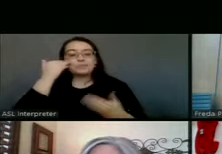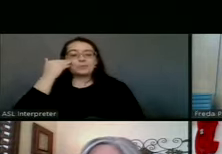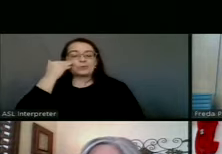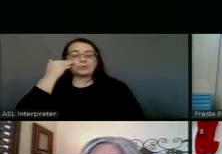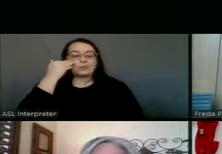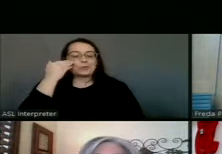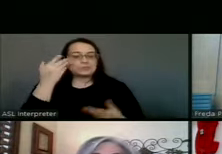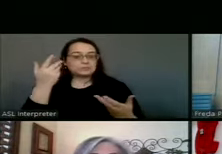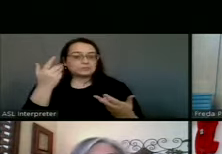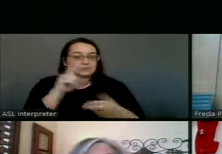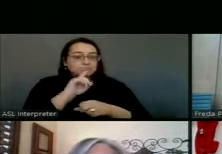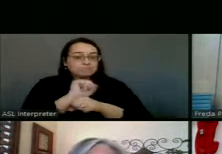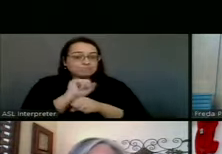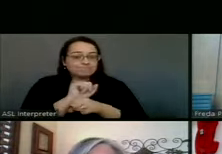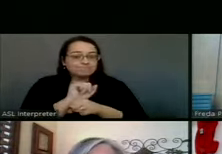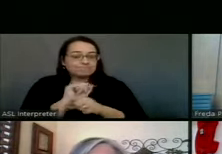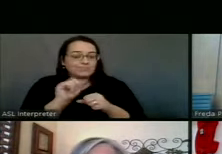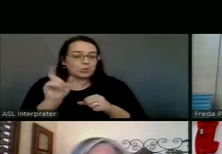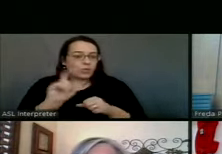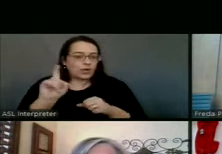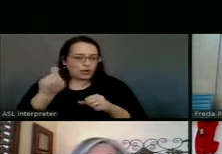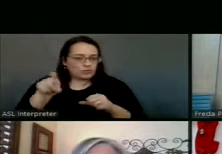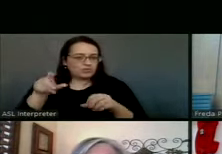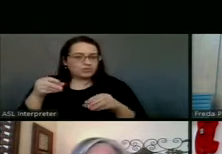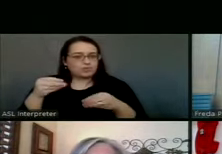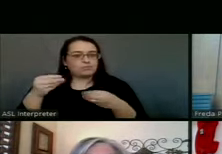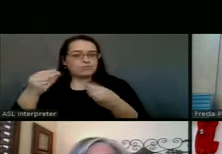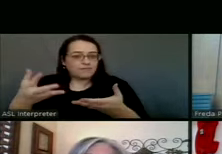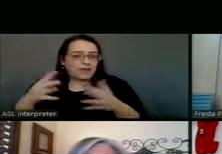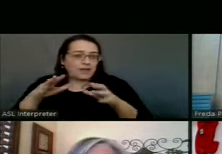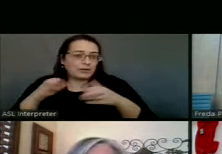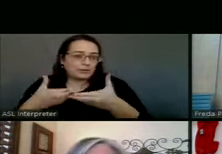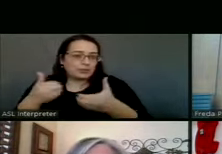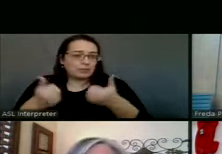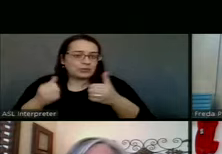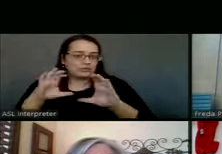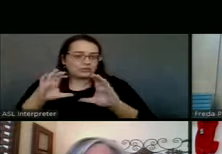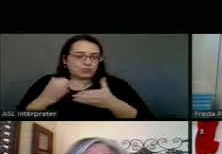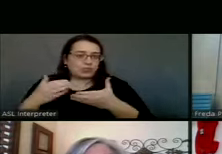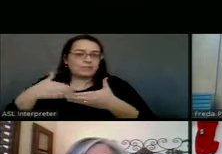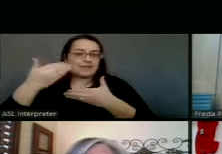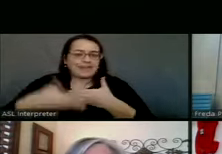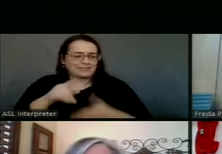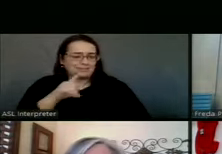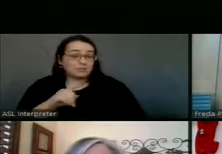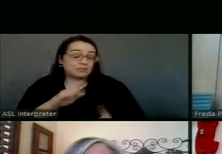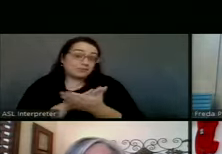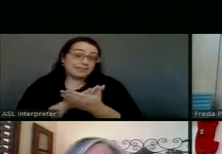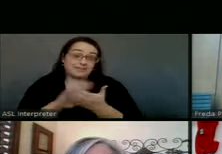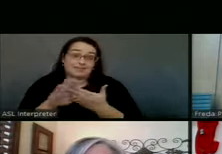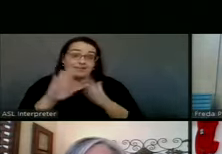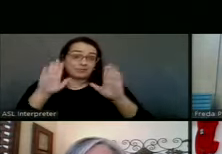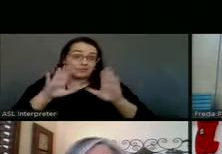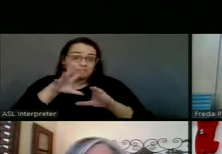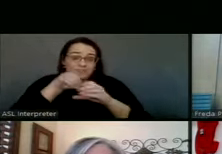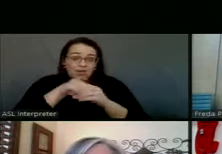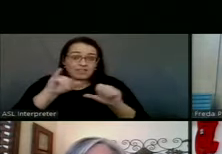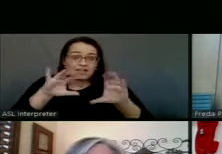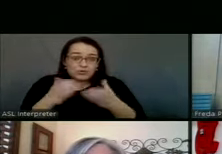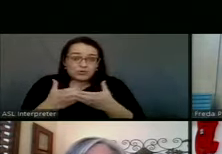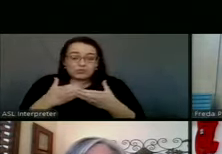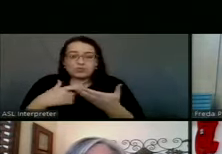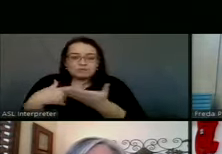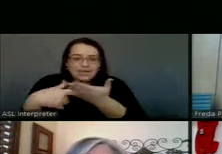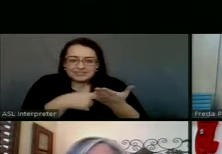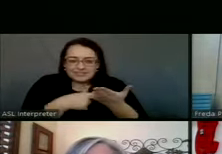where, where that supply needs to go next. And so it's really been good to be part of that group and to be part of the team